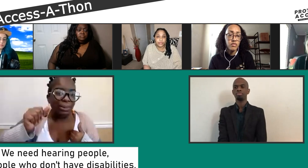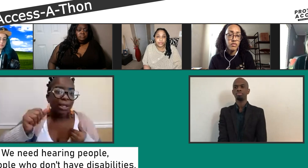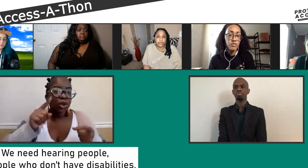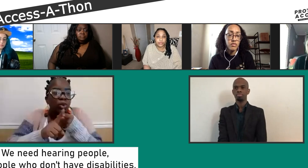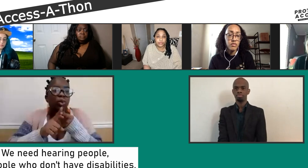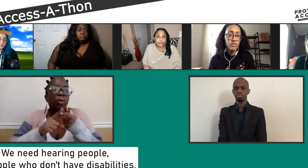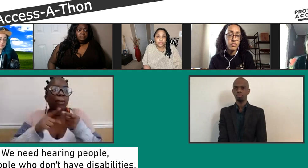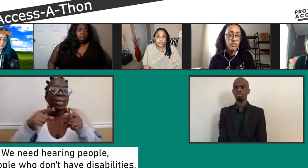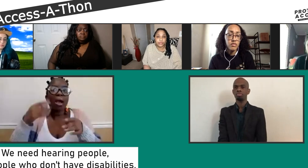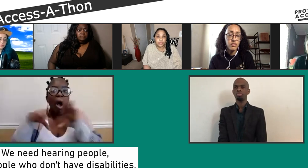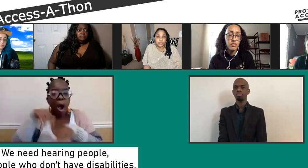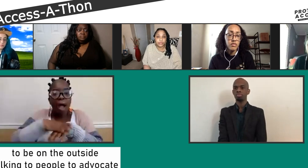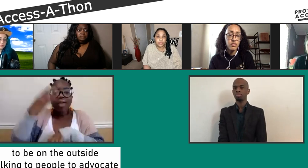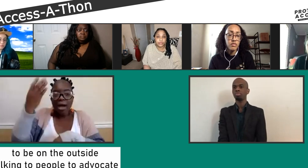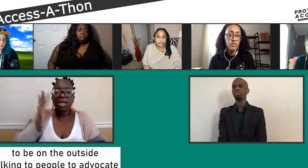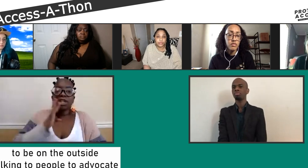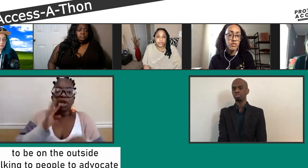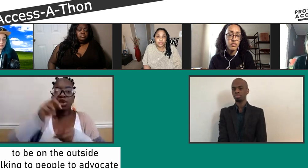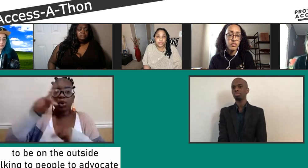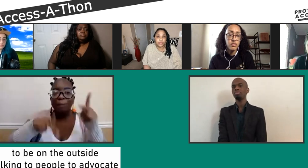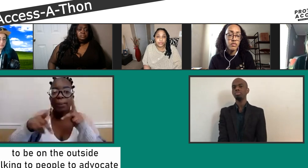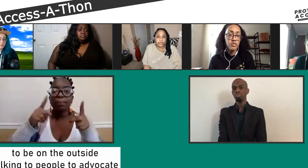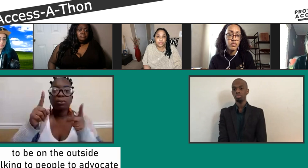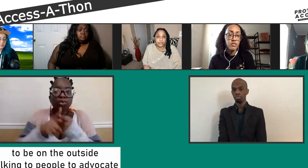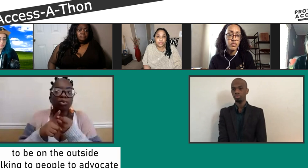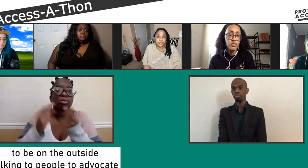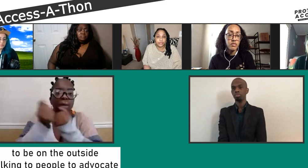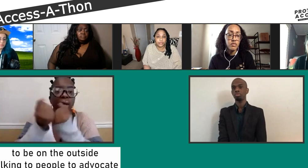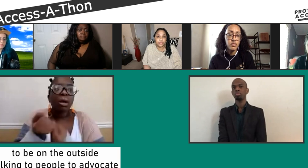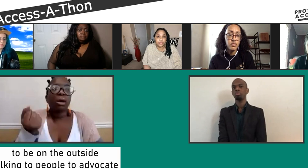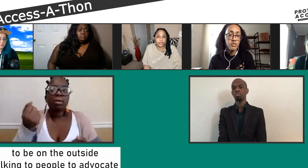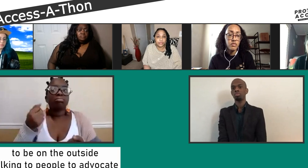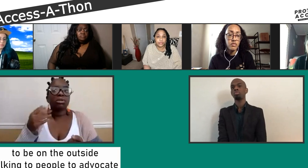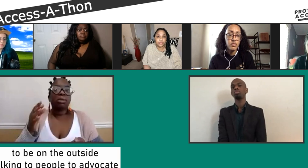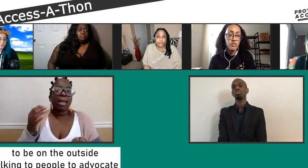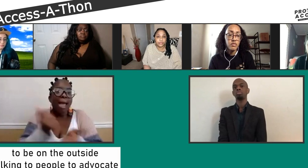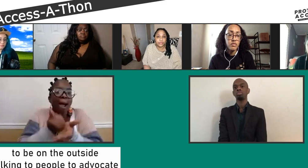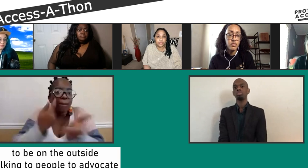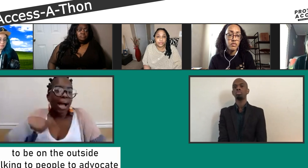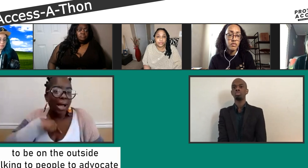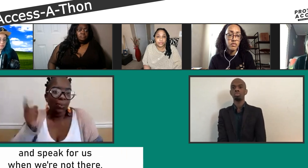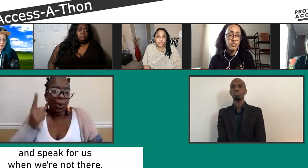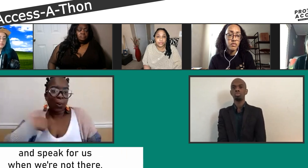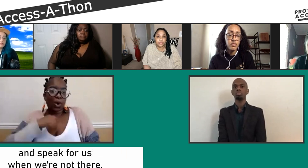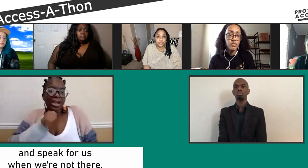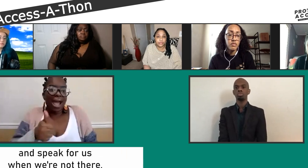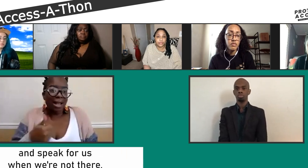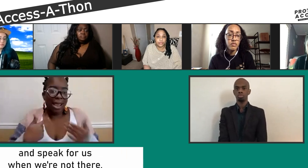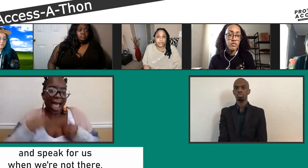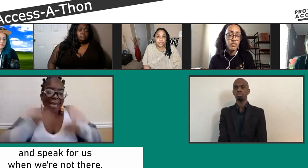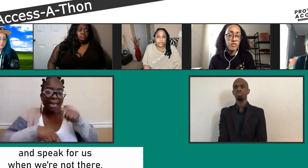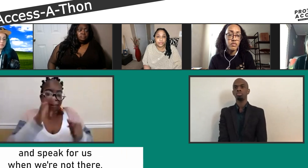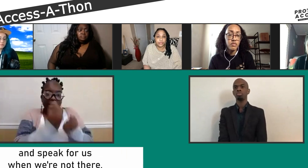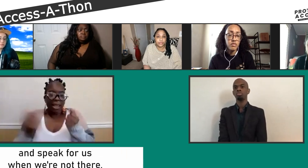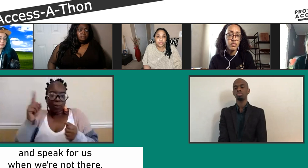who do not have a disability go on the outside and tell people what we need and to fight for what we're fighting for,